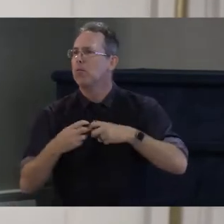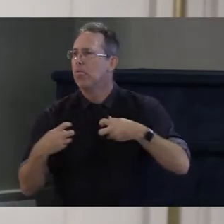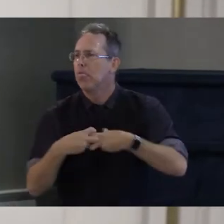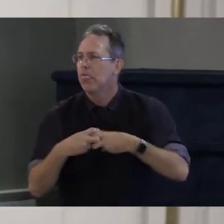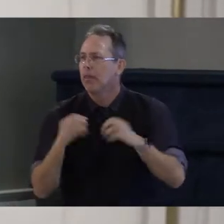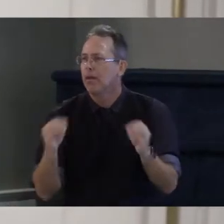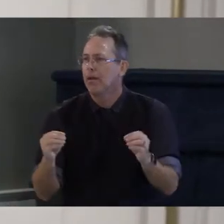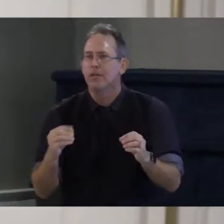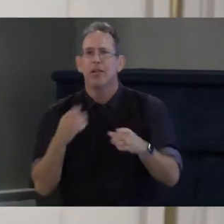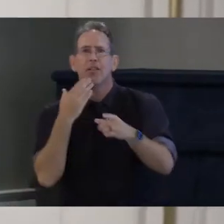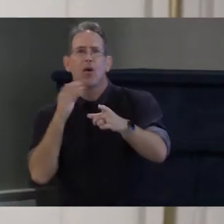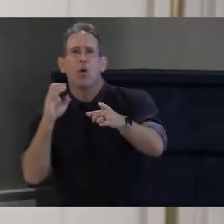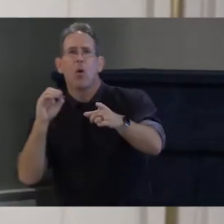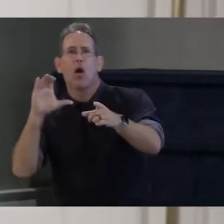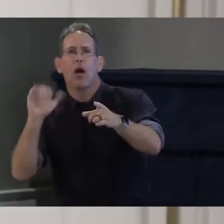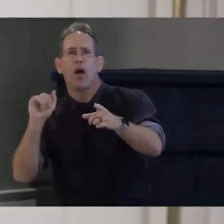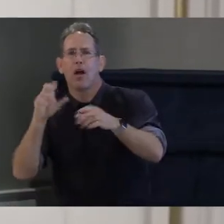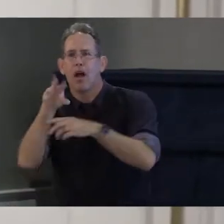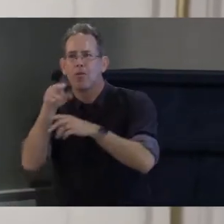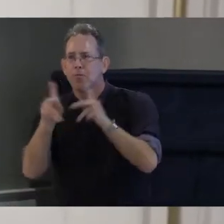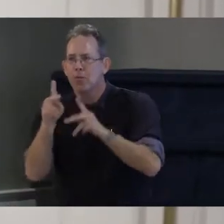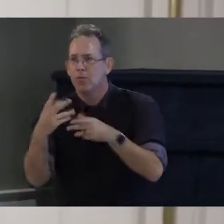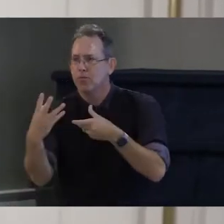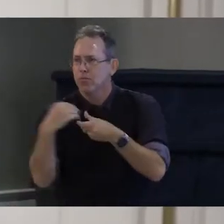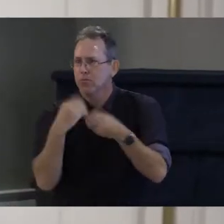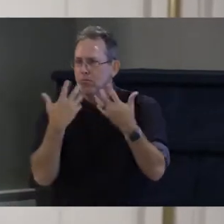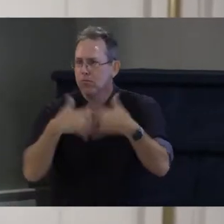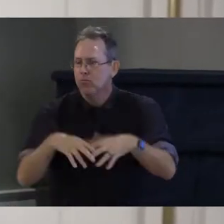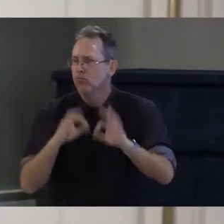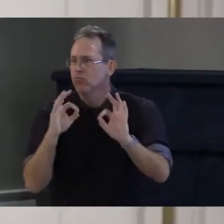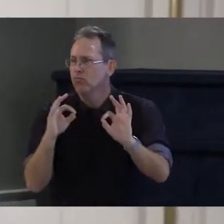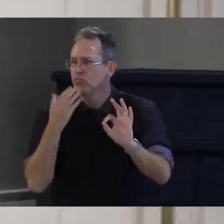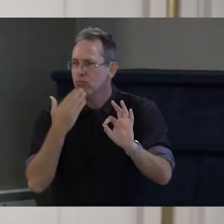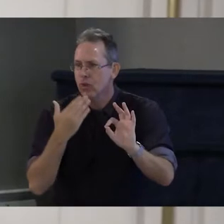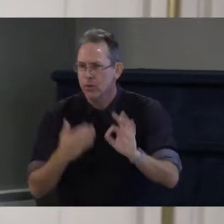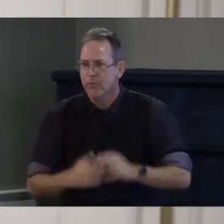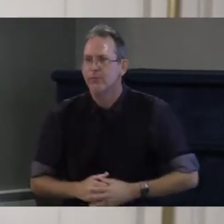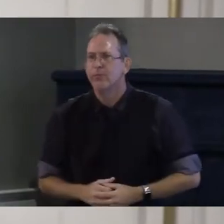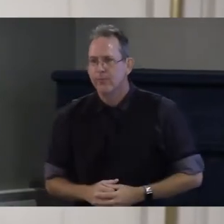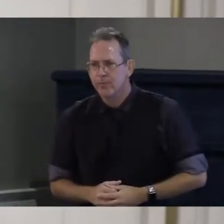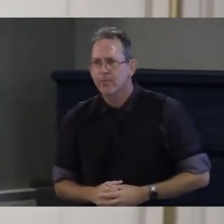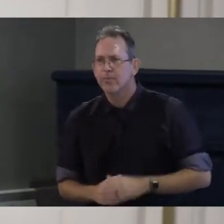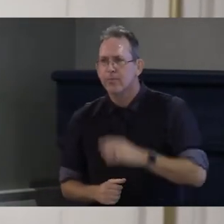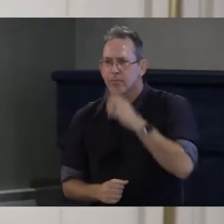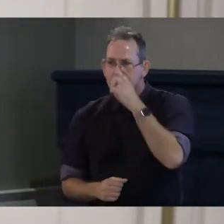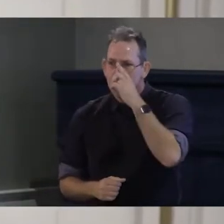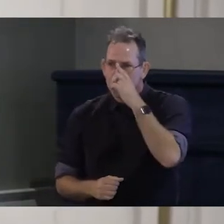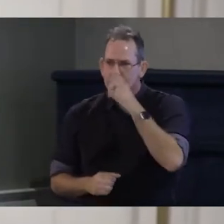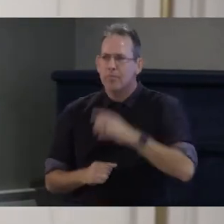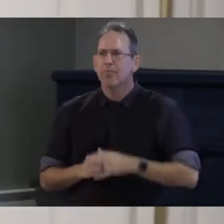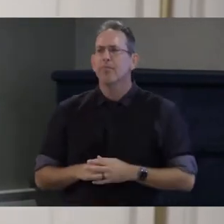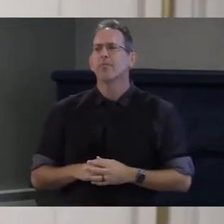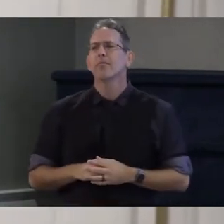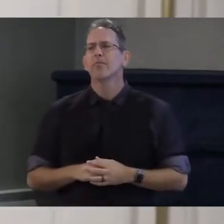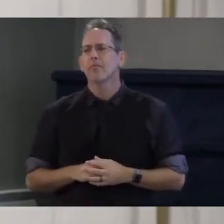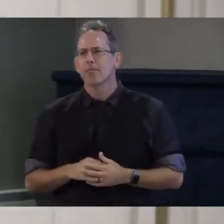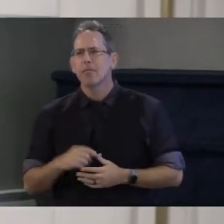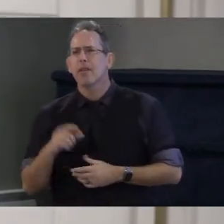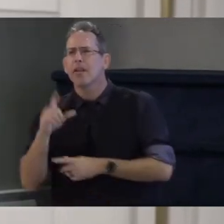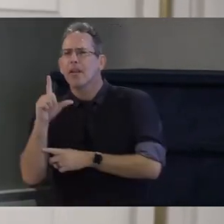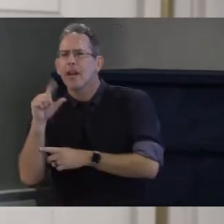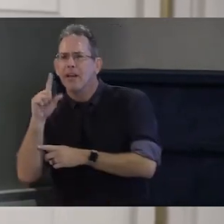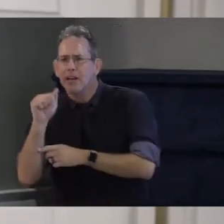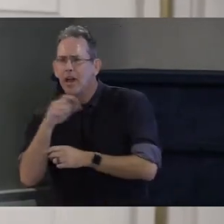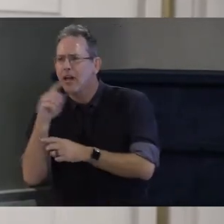together and I just want to echo thank yous to Linda Malady and to Tom Hamilton for really creating such a great event for us